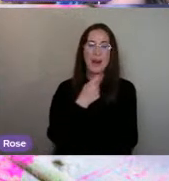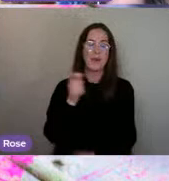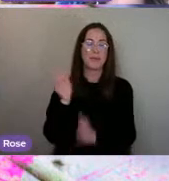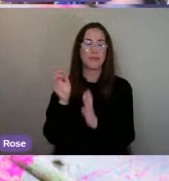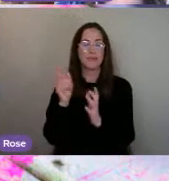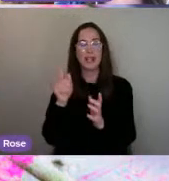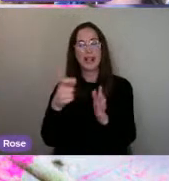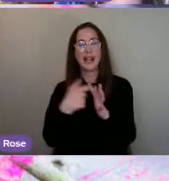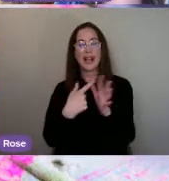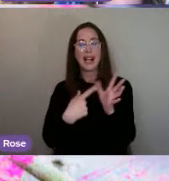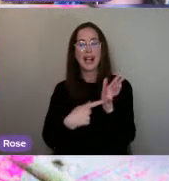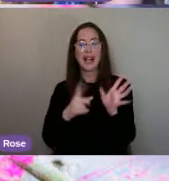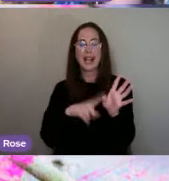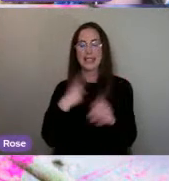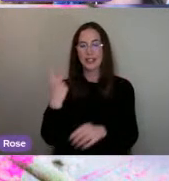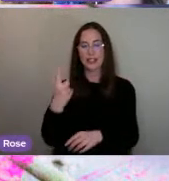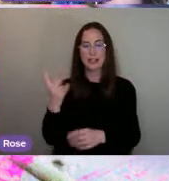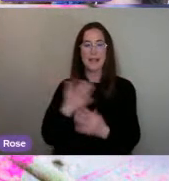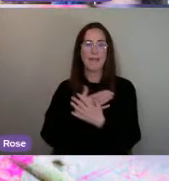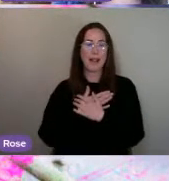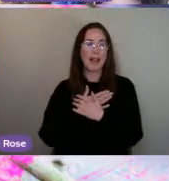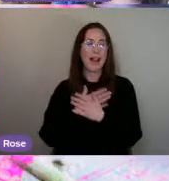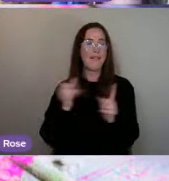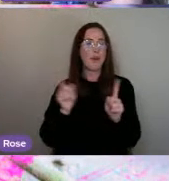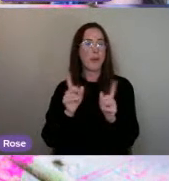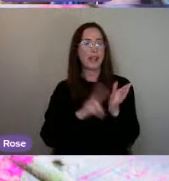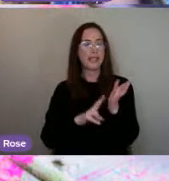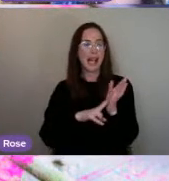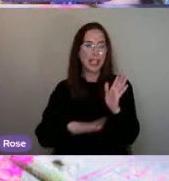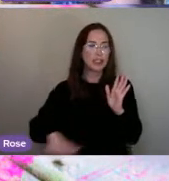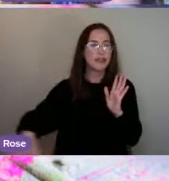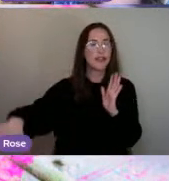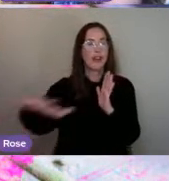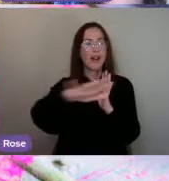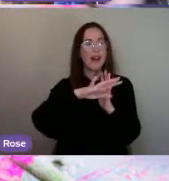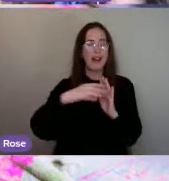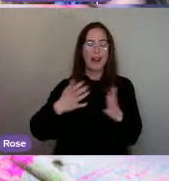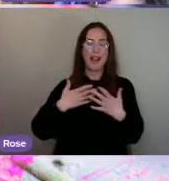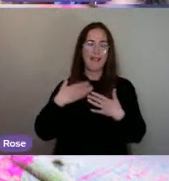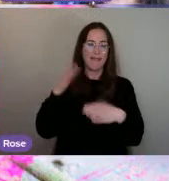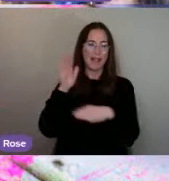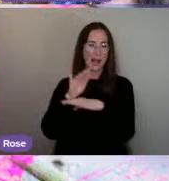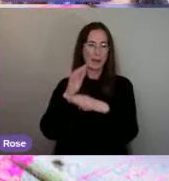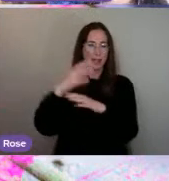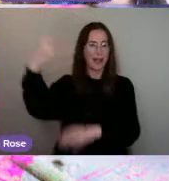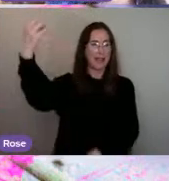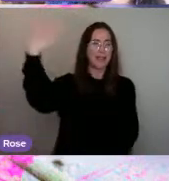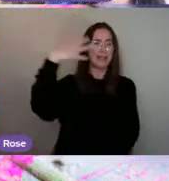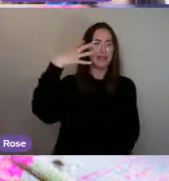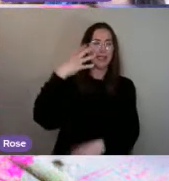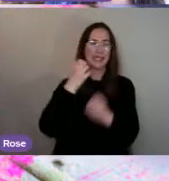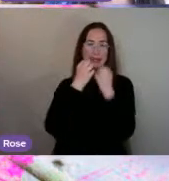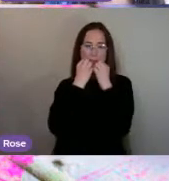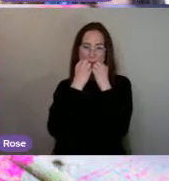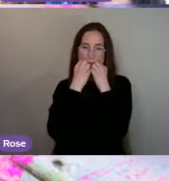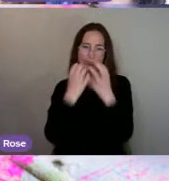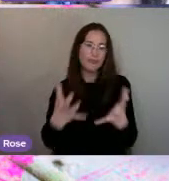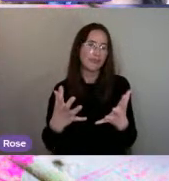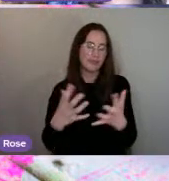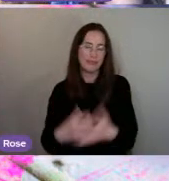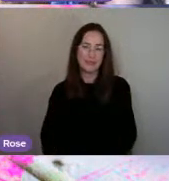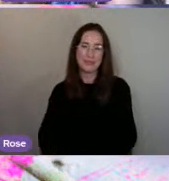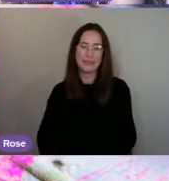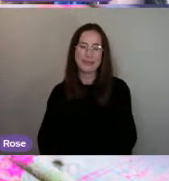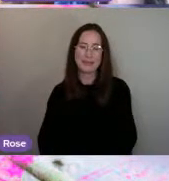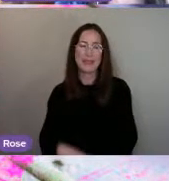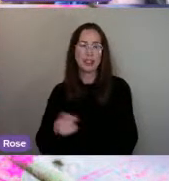loves nature and really benefits from being outside and enjoying the sunshine. So, that's really reflected here. And